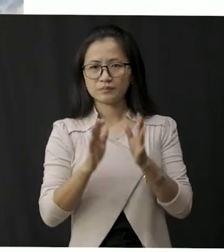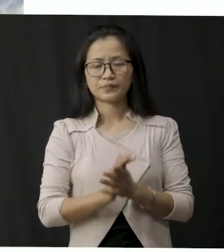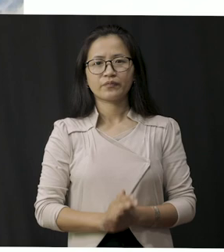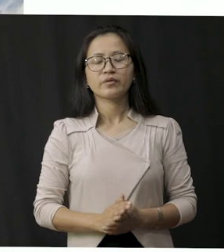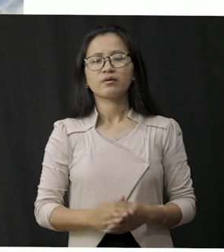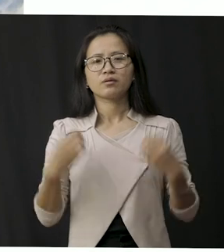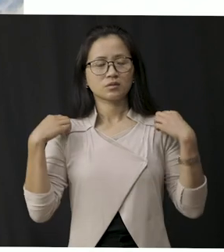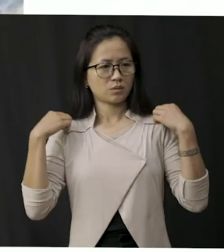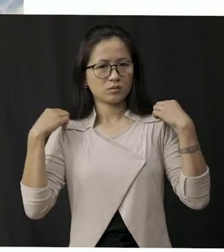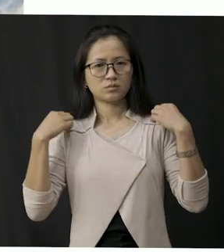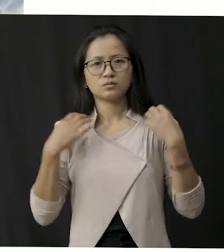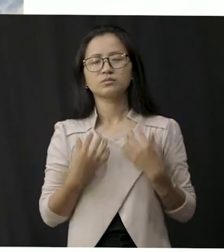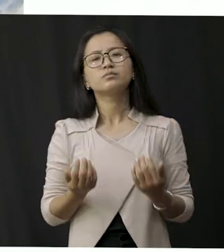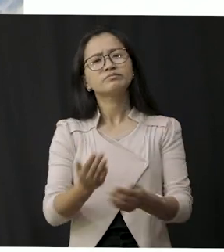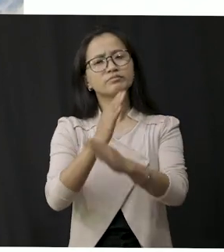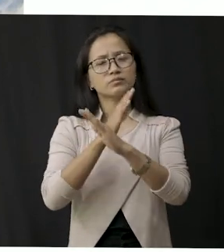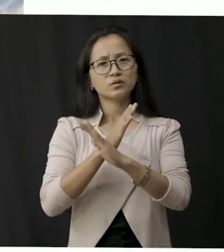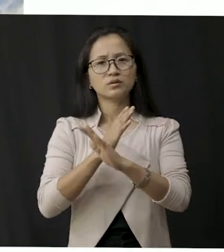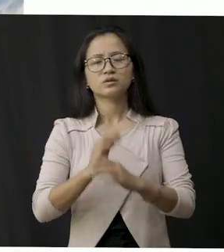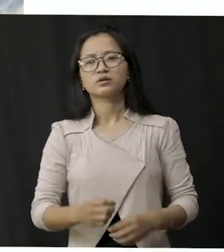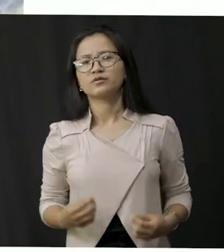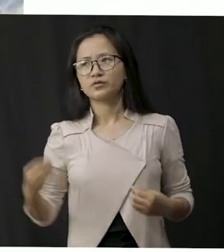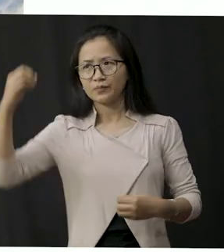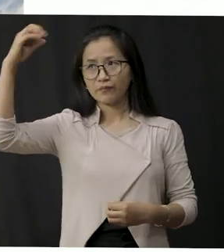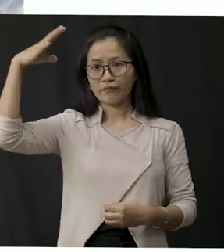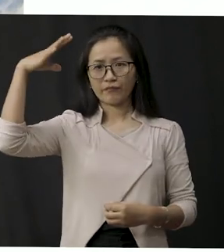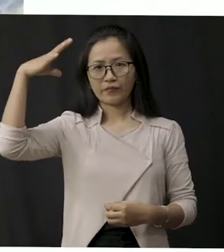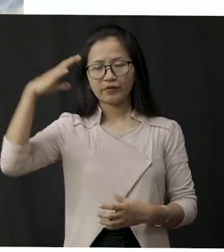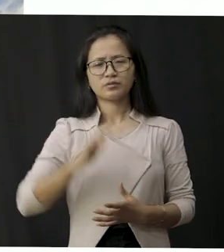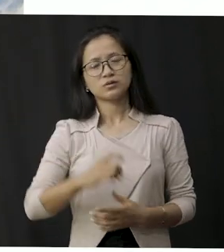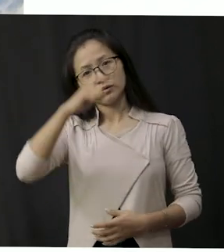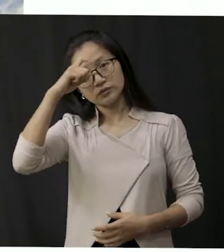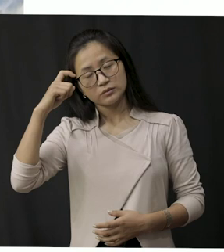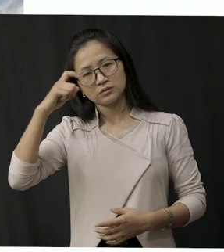it protects us from the heat from the sun